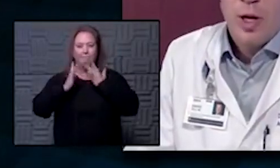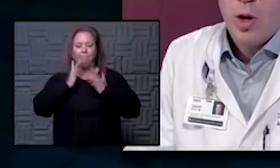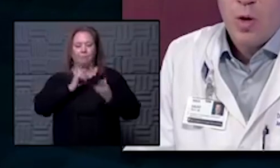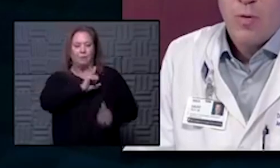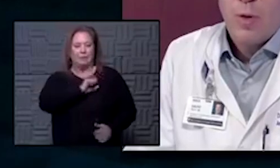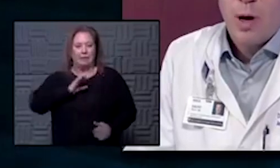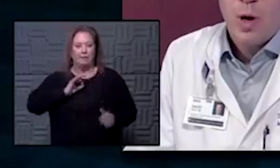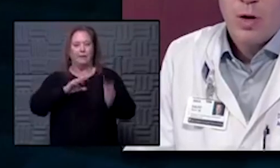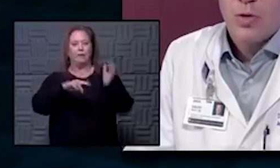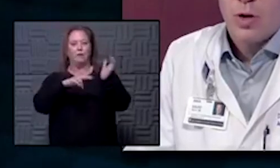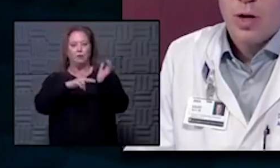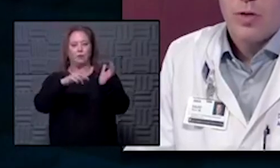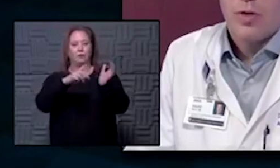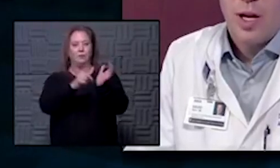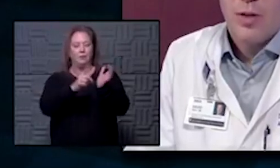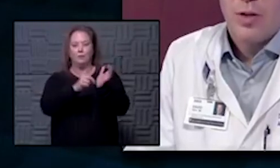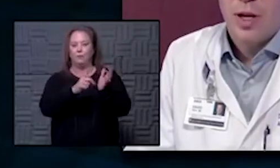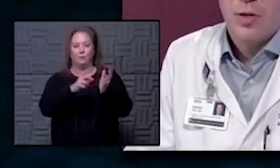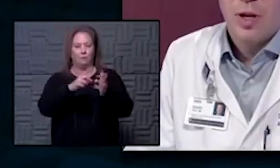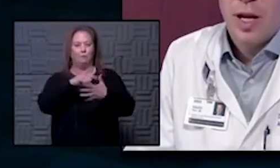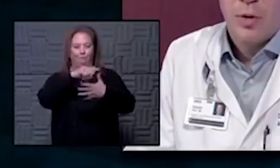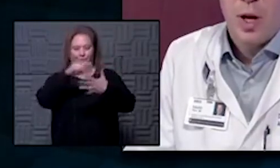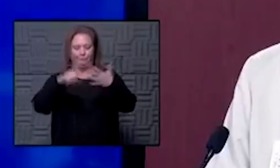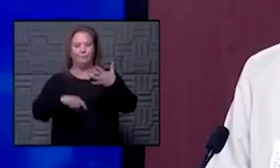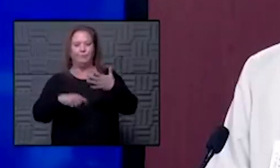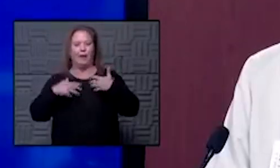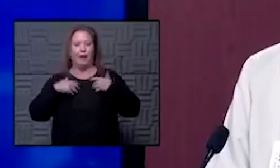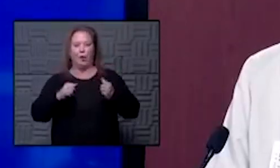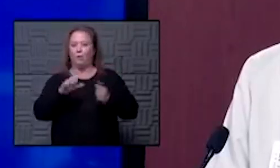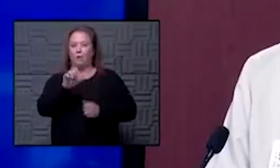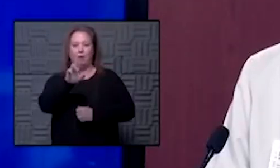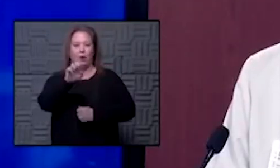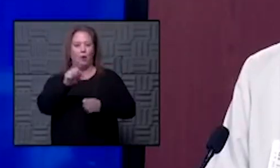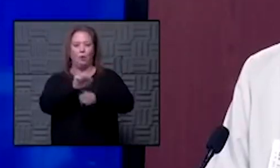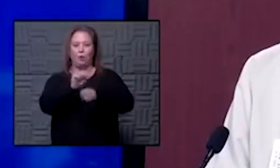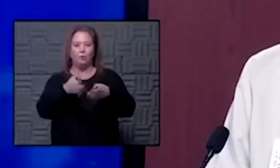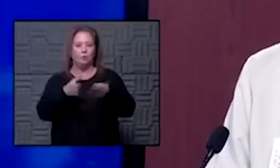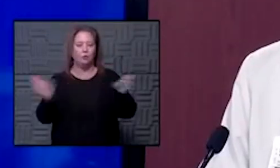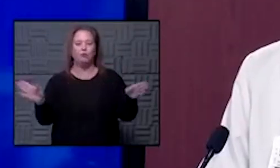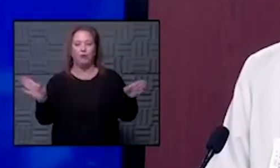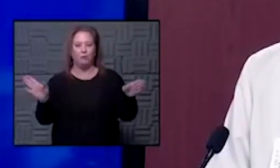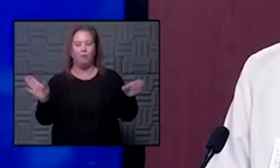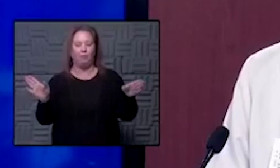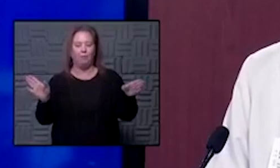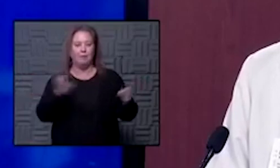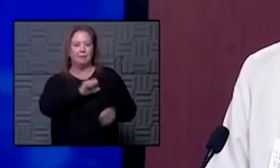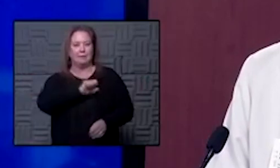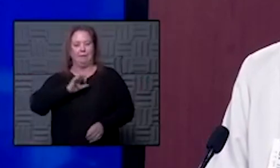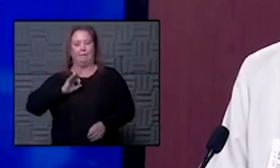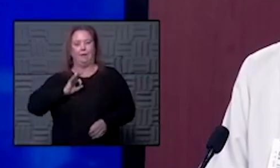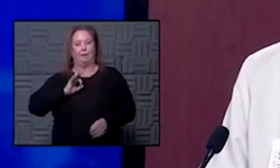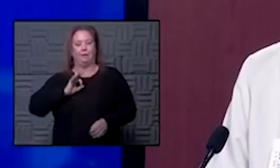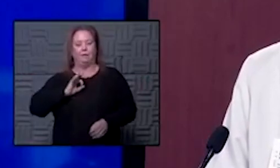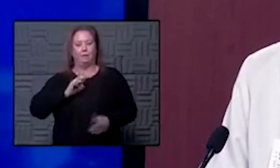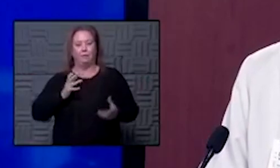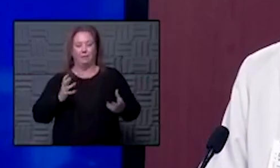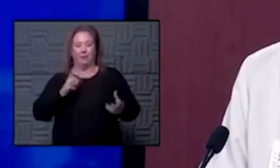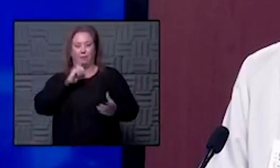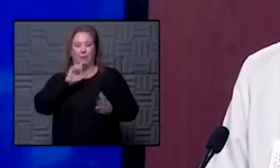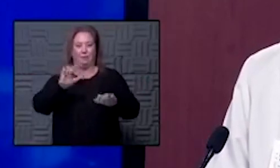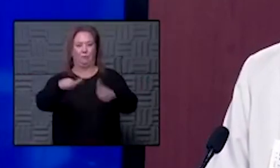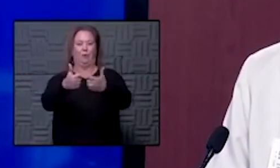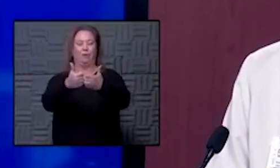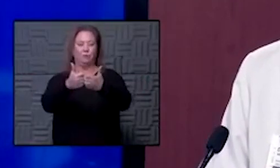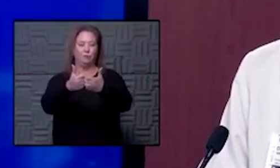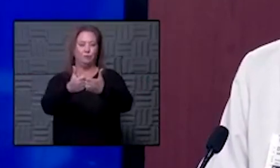area we know from our partners across the state that that health care workers and staffing of health care facilities has been a